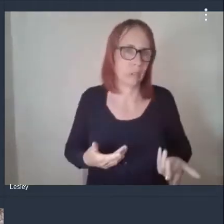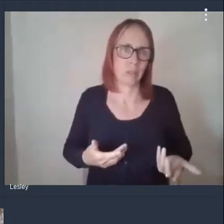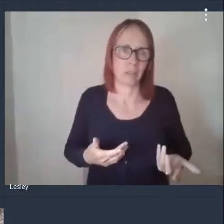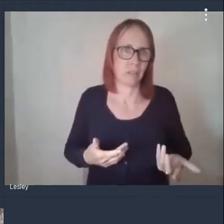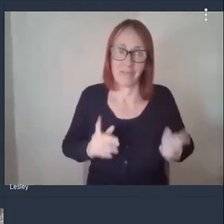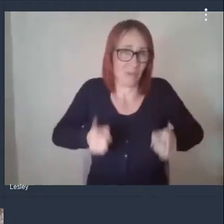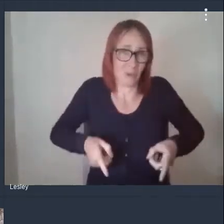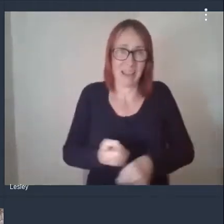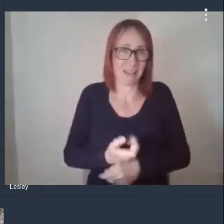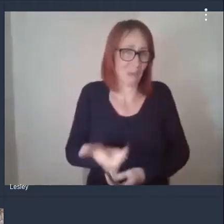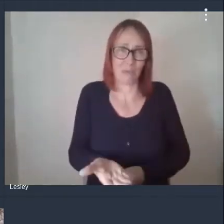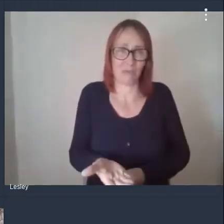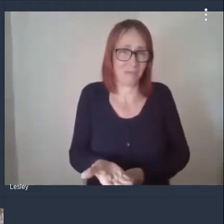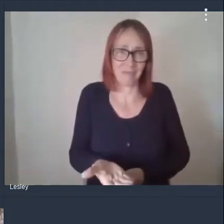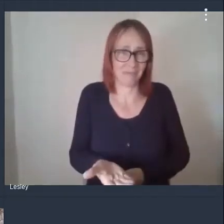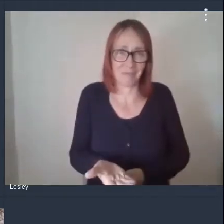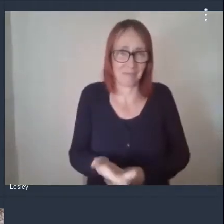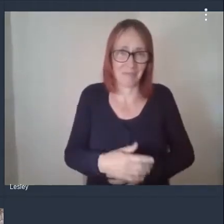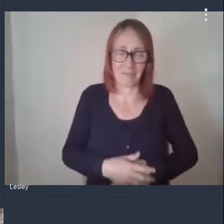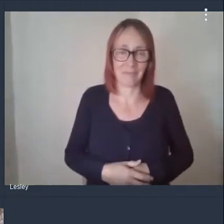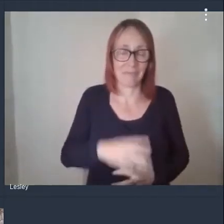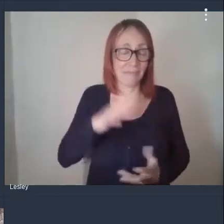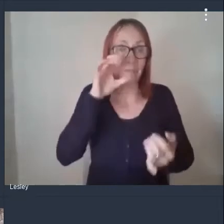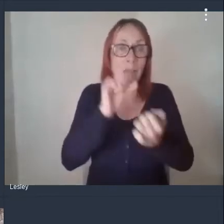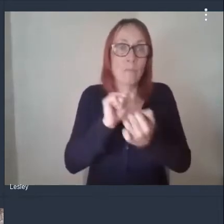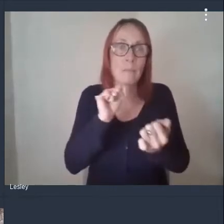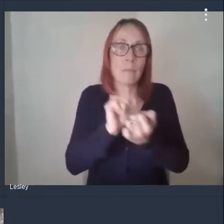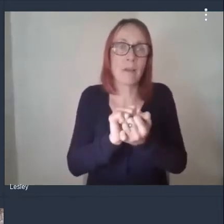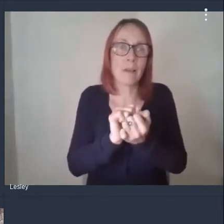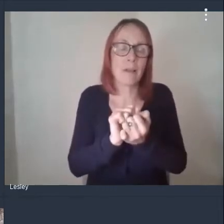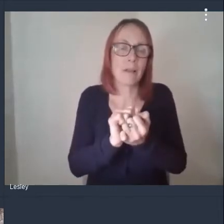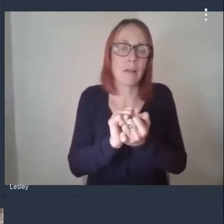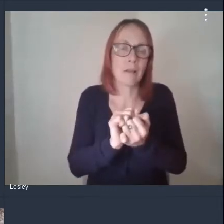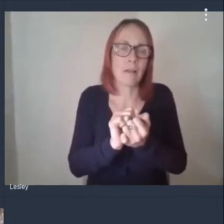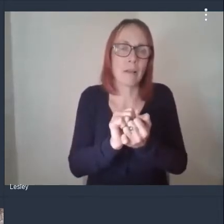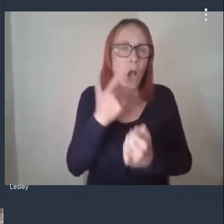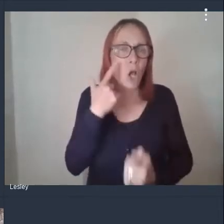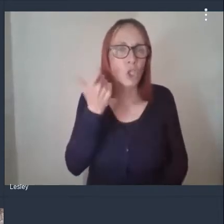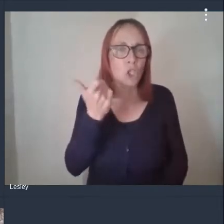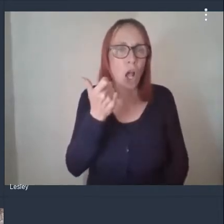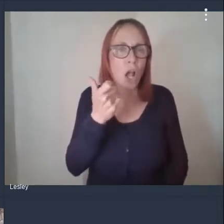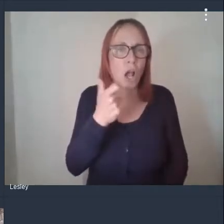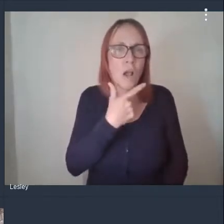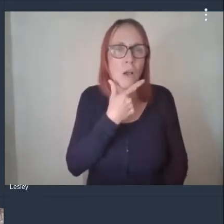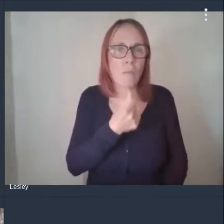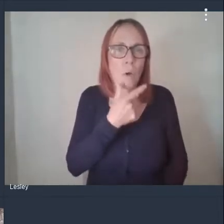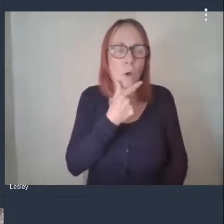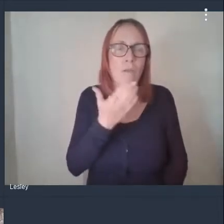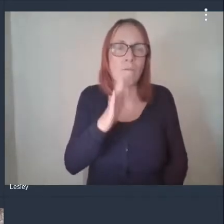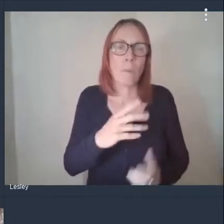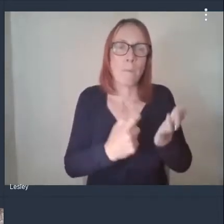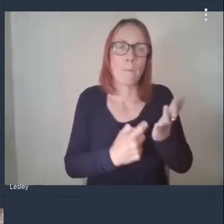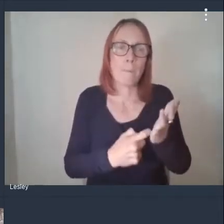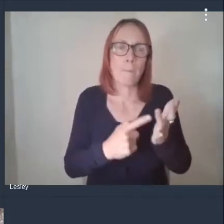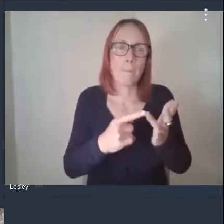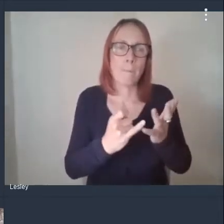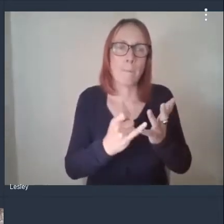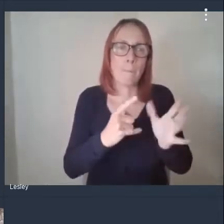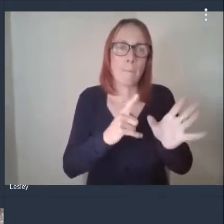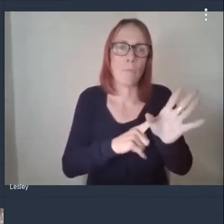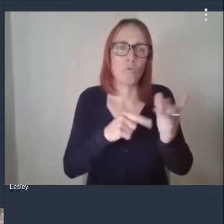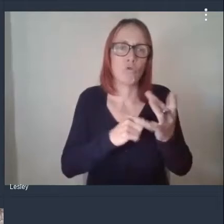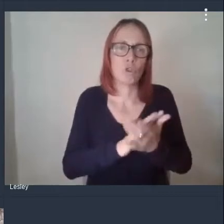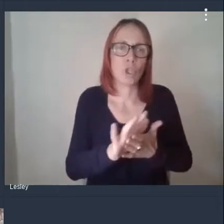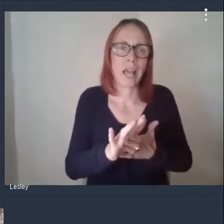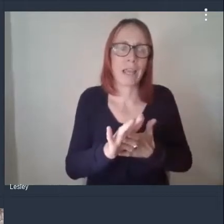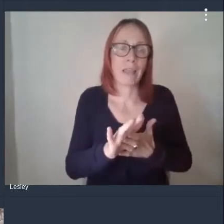i mean i remember i had a young lad on placement here from resythe now resythe to our place